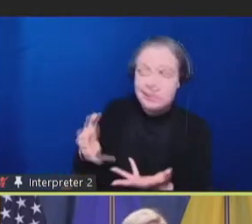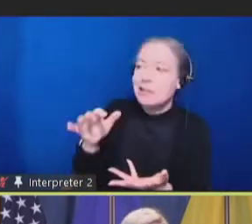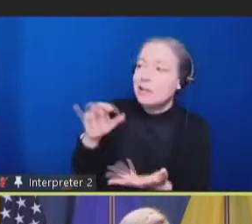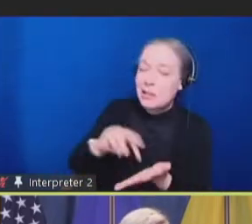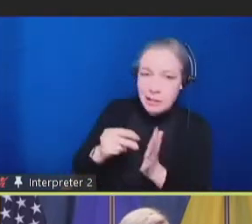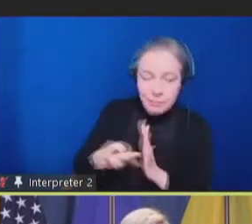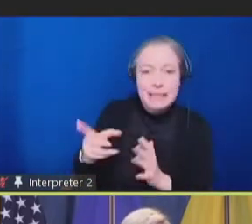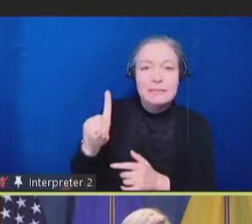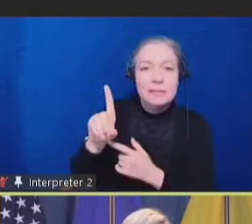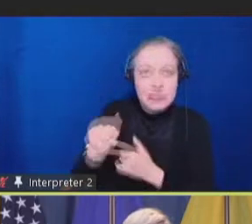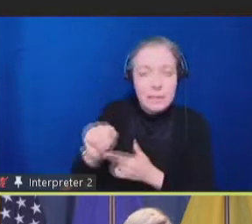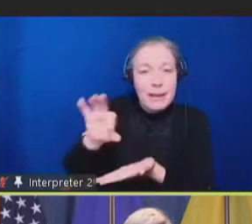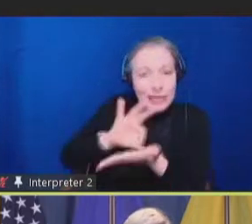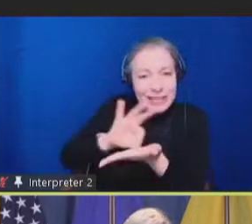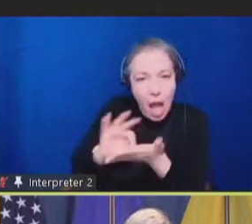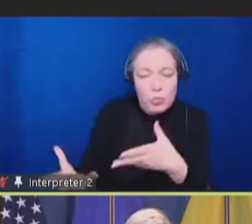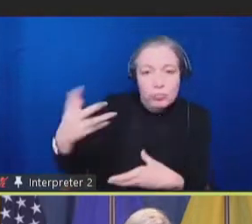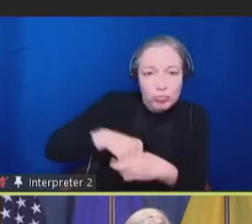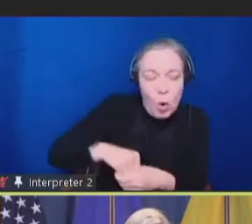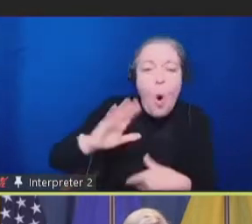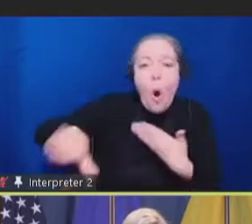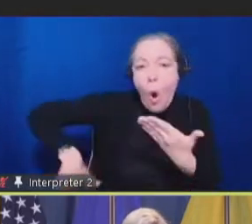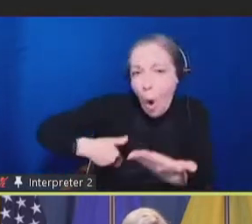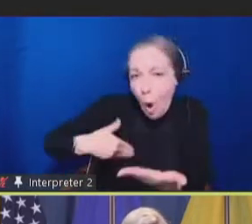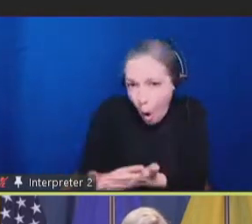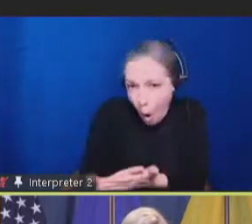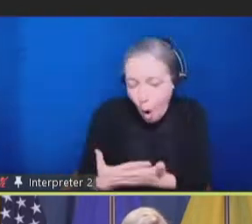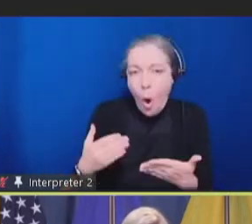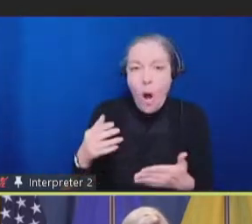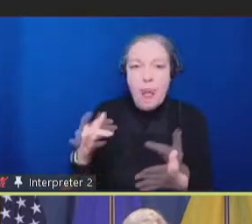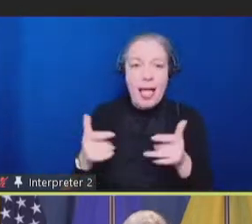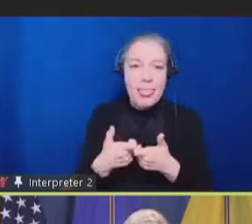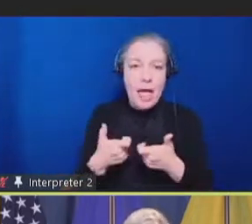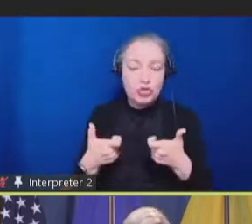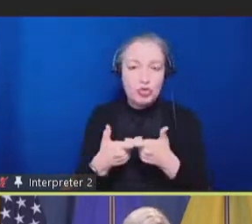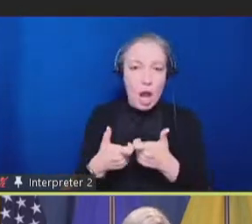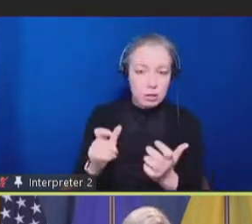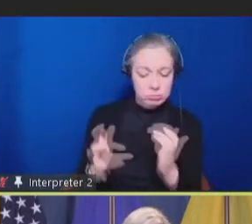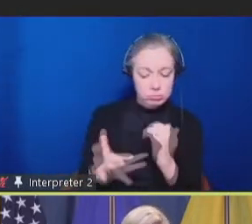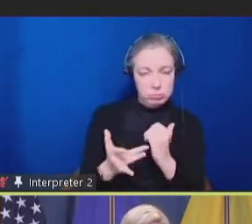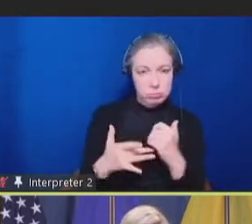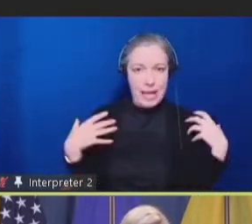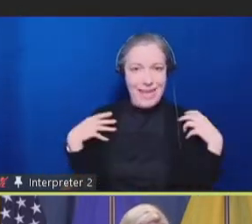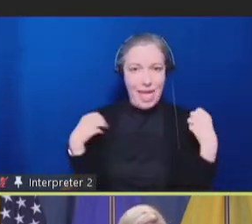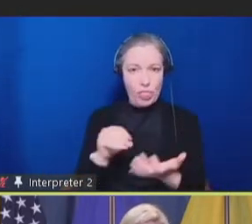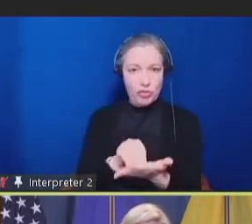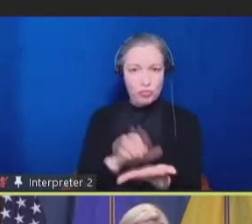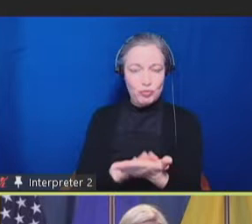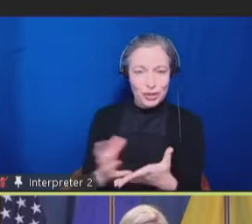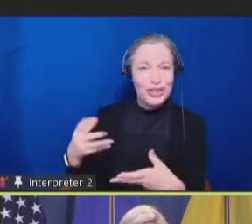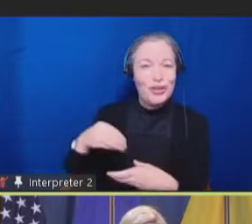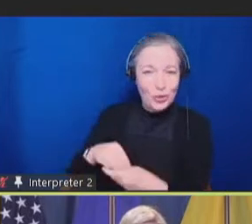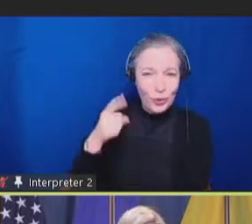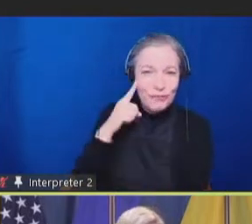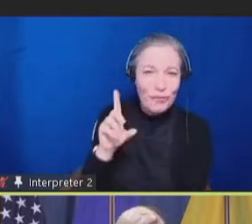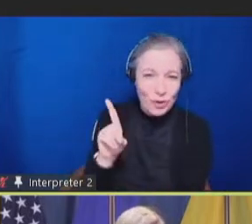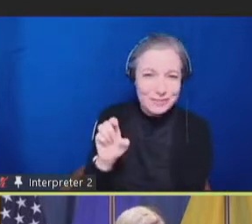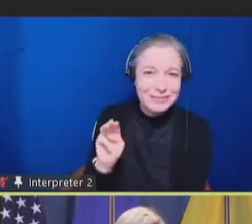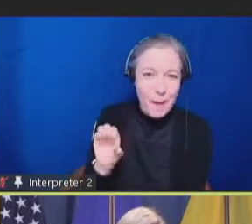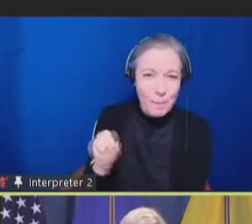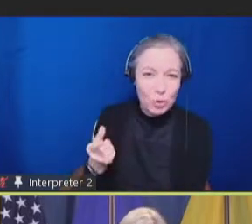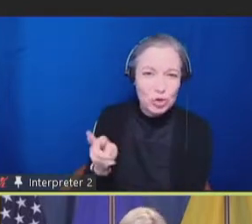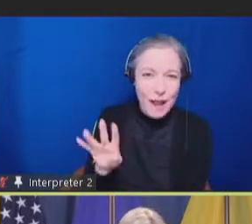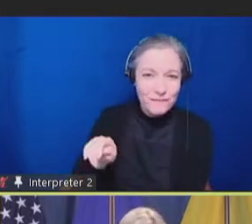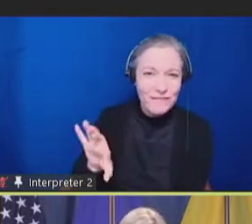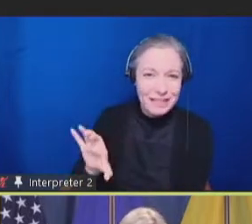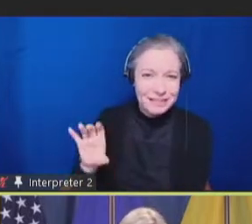in all electronic health records. My colleagues and I spoke at a meeting that led to those recommendations. Megan Morris at